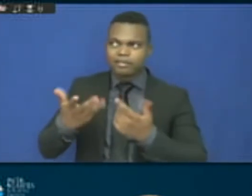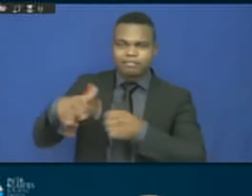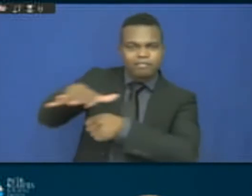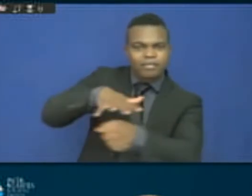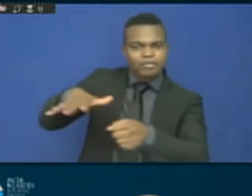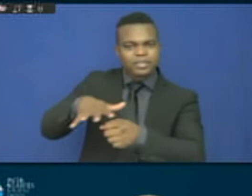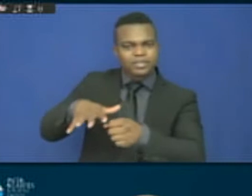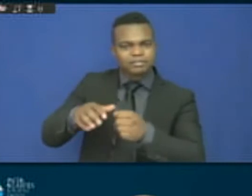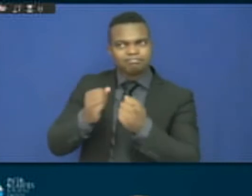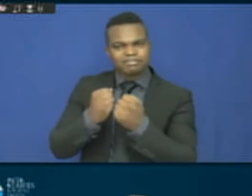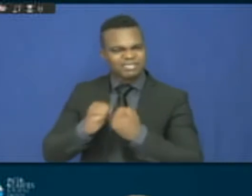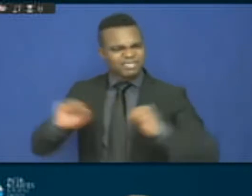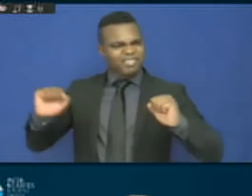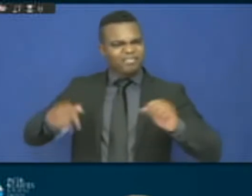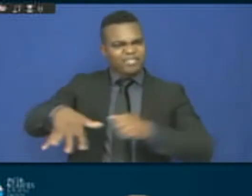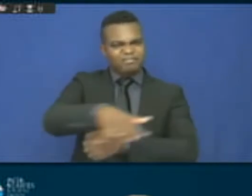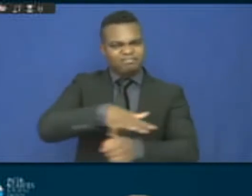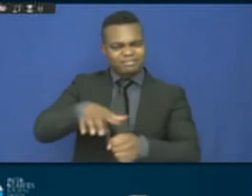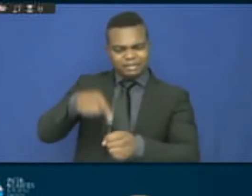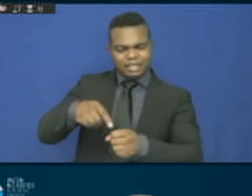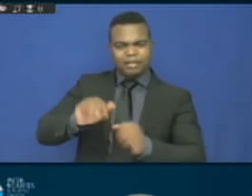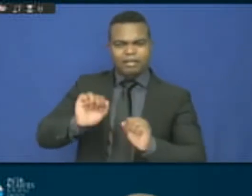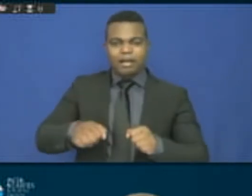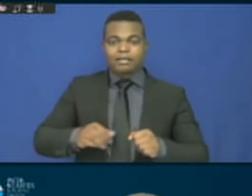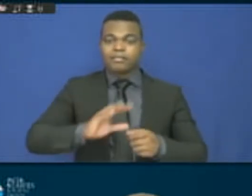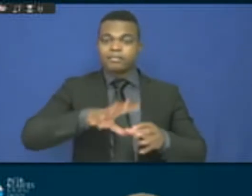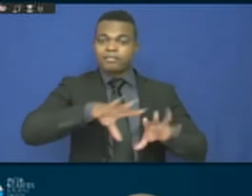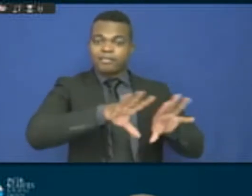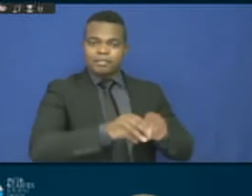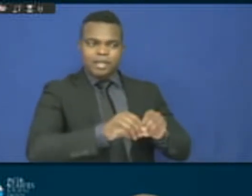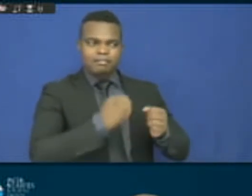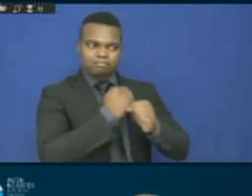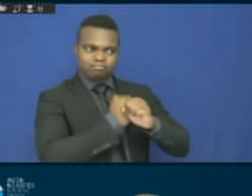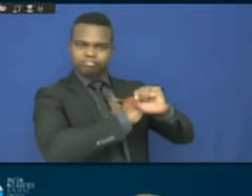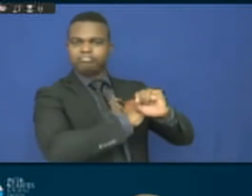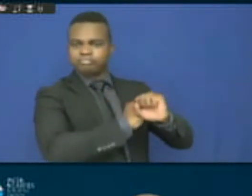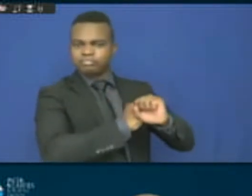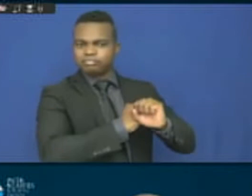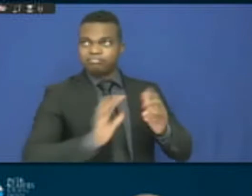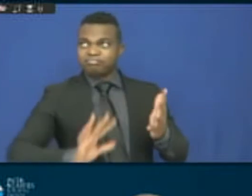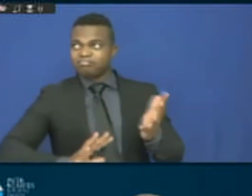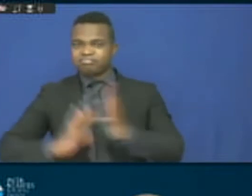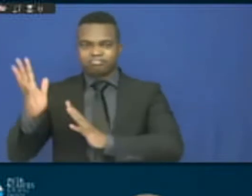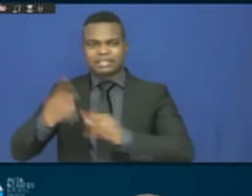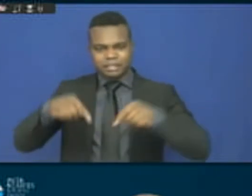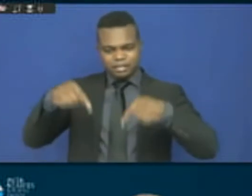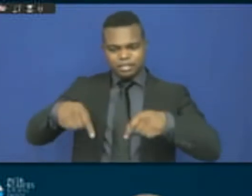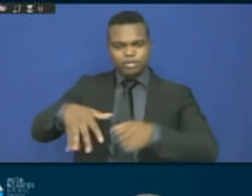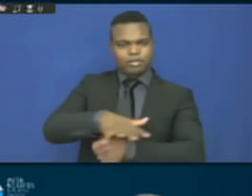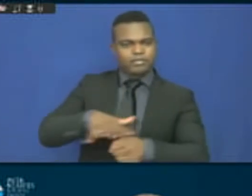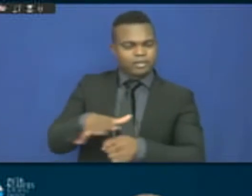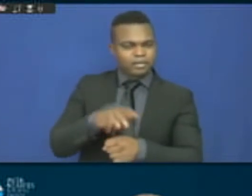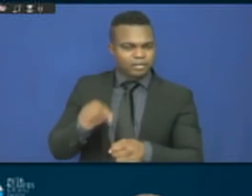that you are breathing? All of that is affected by where you live. So I think that it goes without saying that